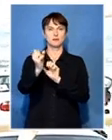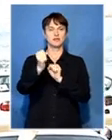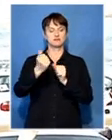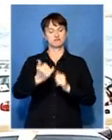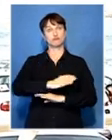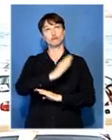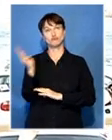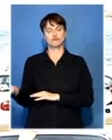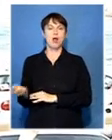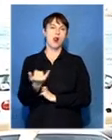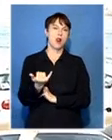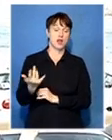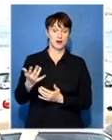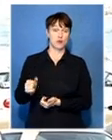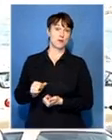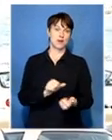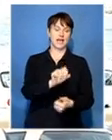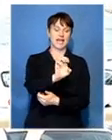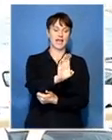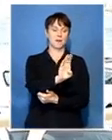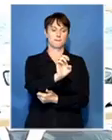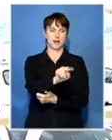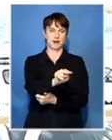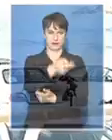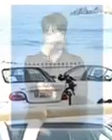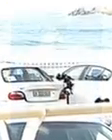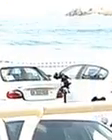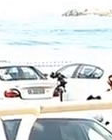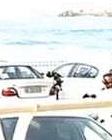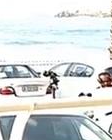the day progresses for now it's back to you even in Pretoria you you you you